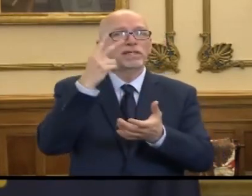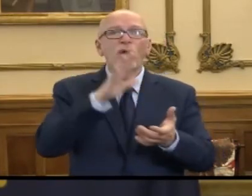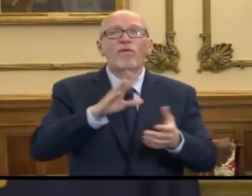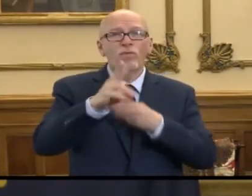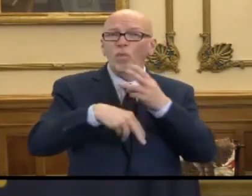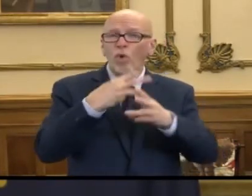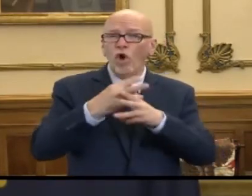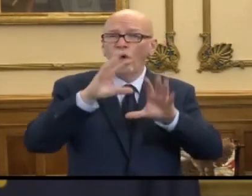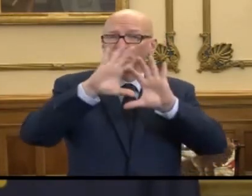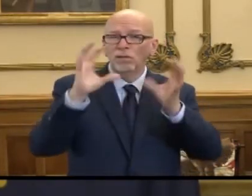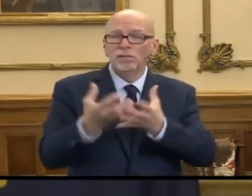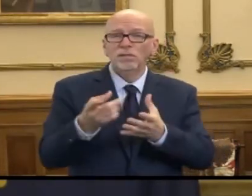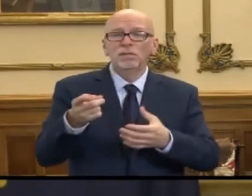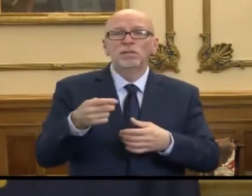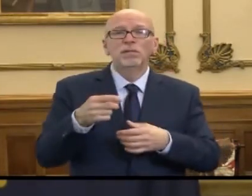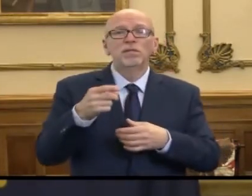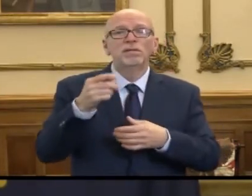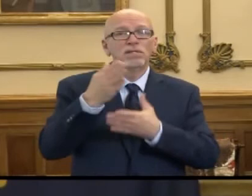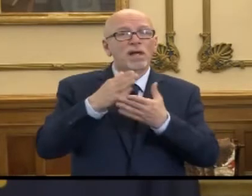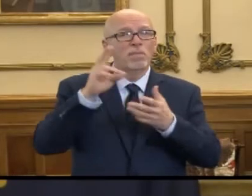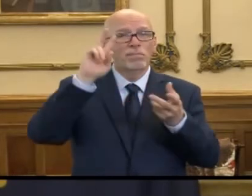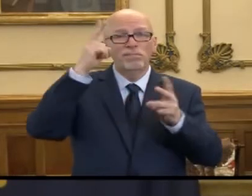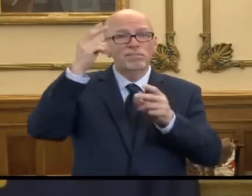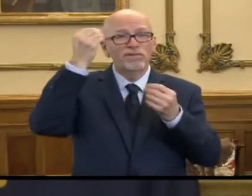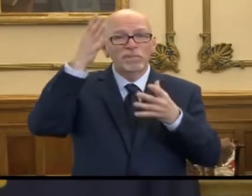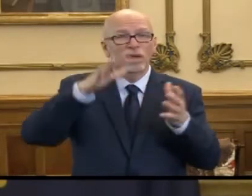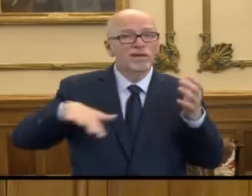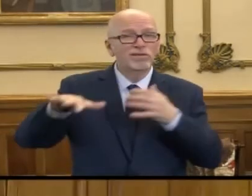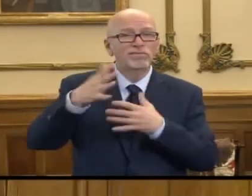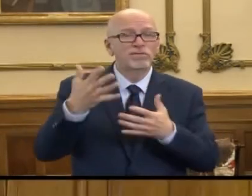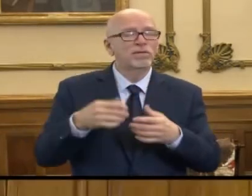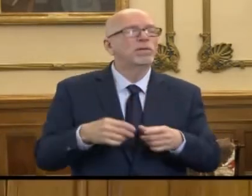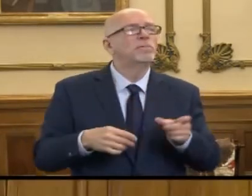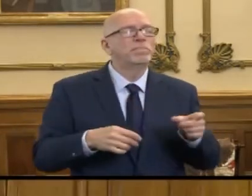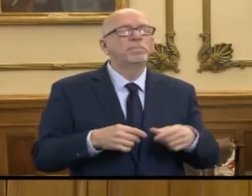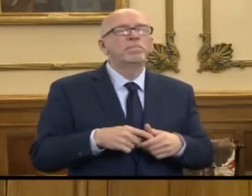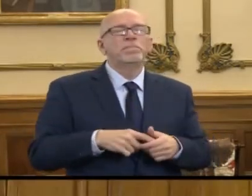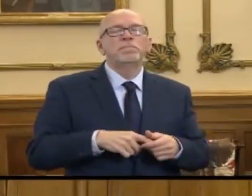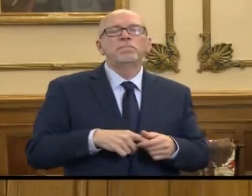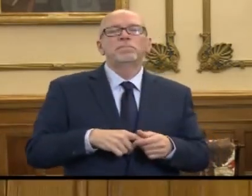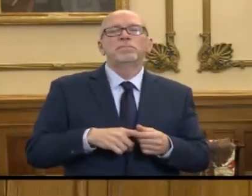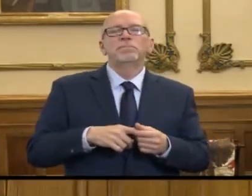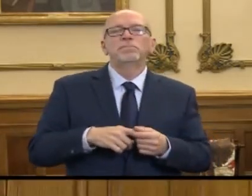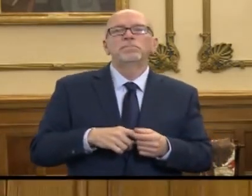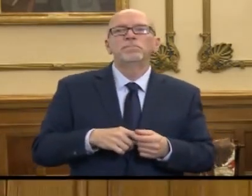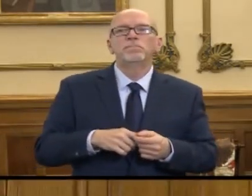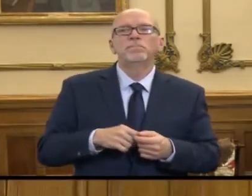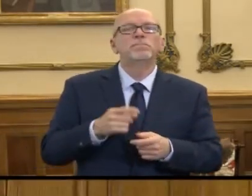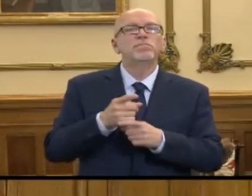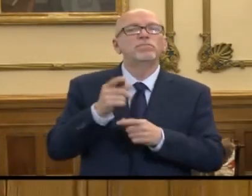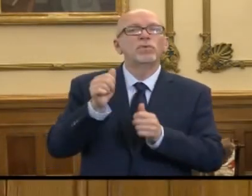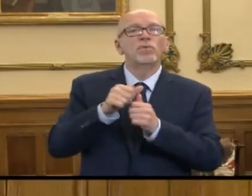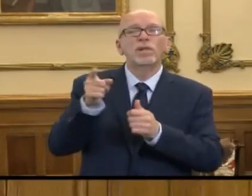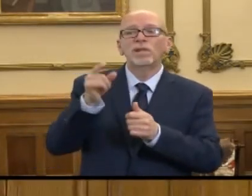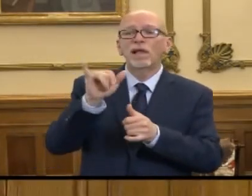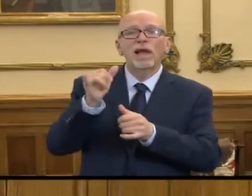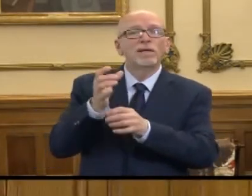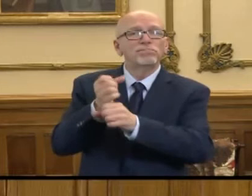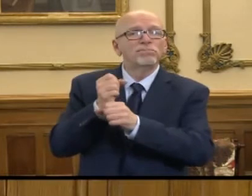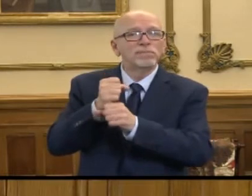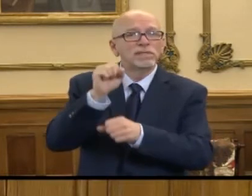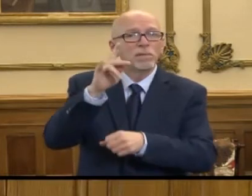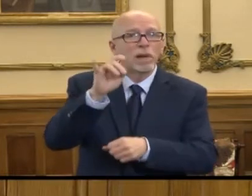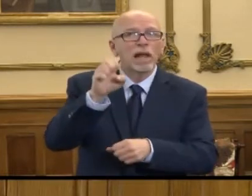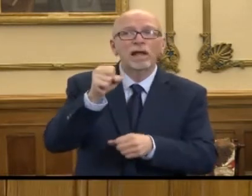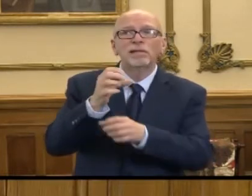world, some misinformation. Sure. So even with procurement of some of the supplies of